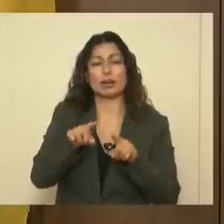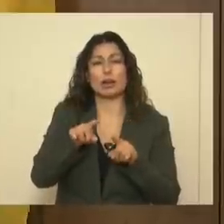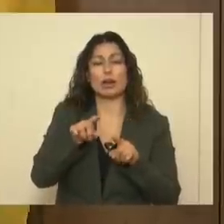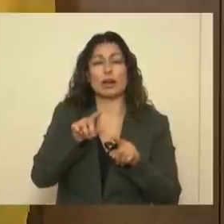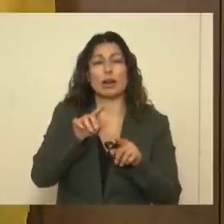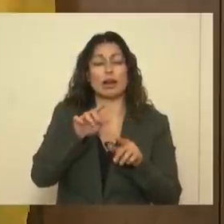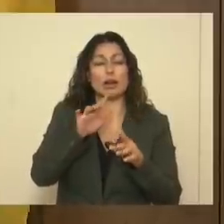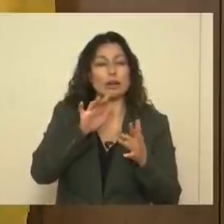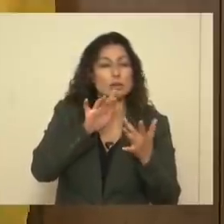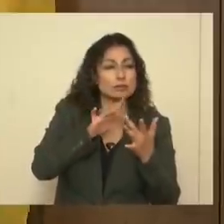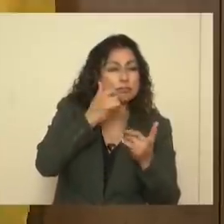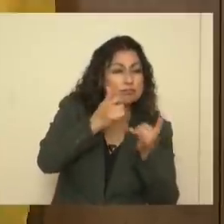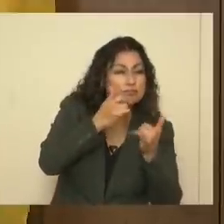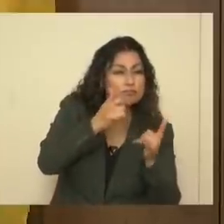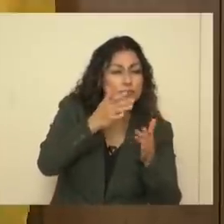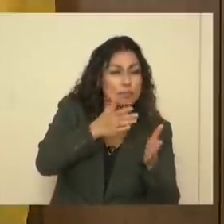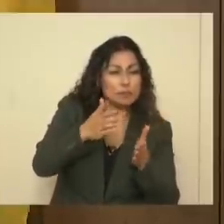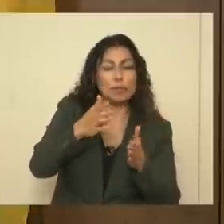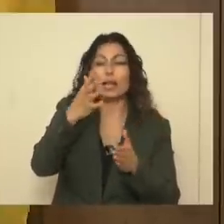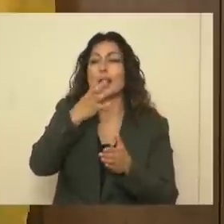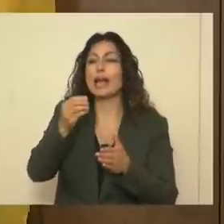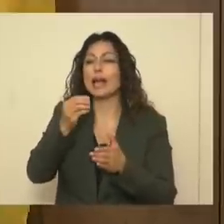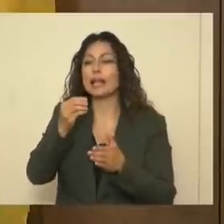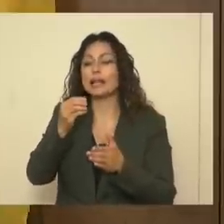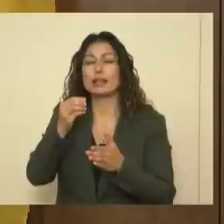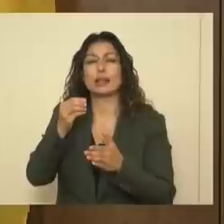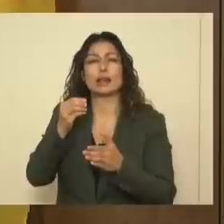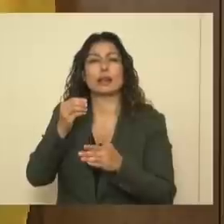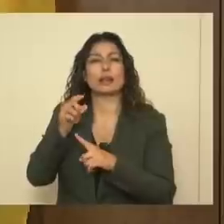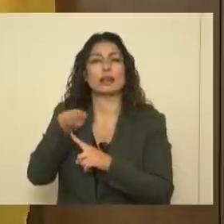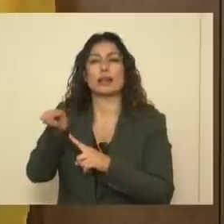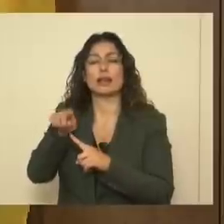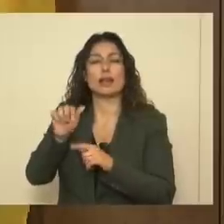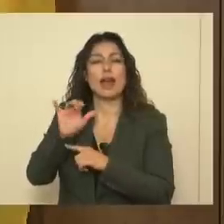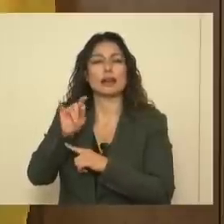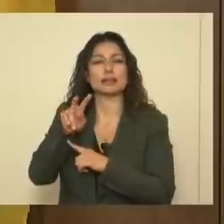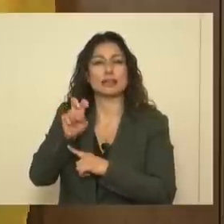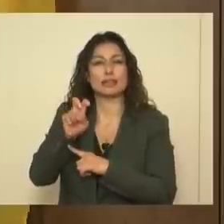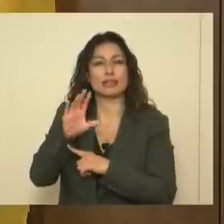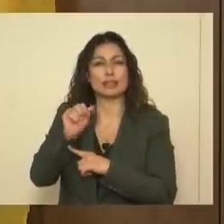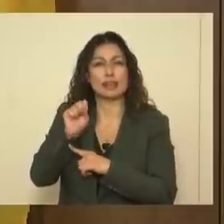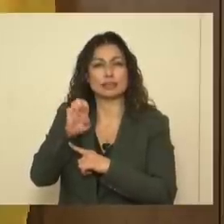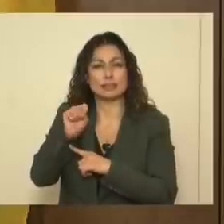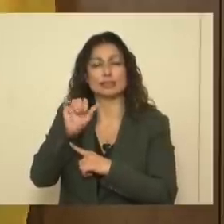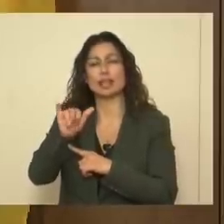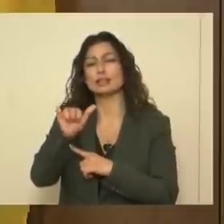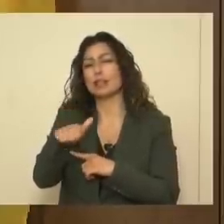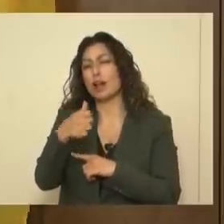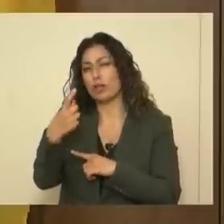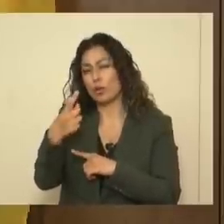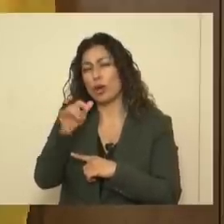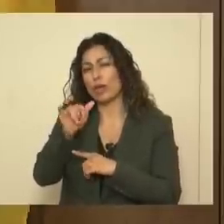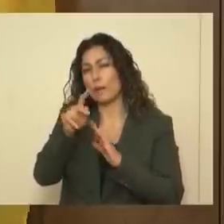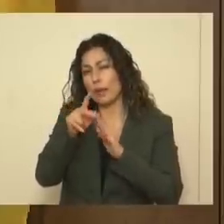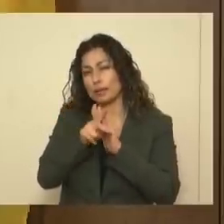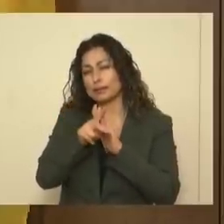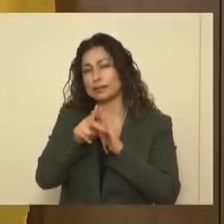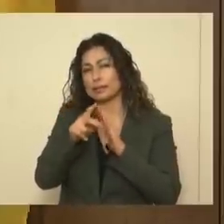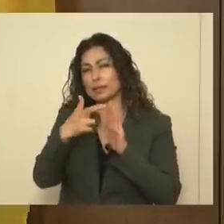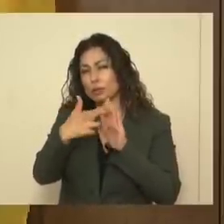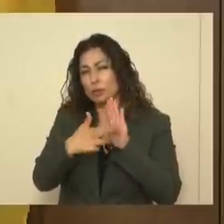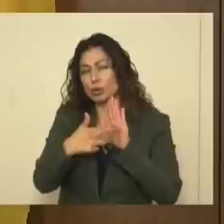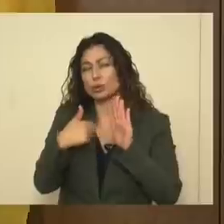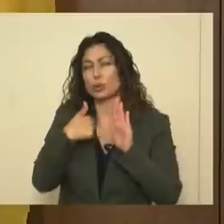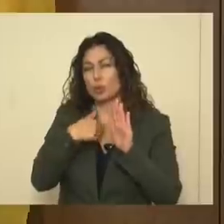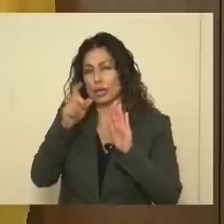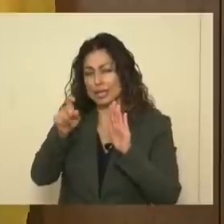tracing and active cases. That is another reason we want to make sure that we get that policy guideline and begin to sort of